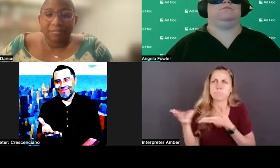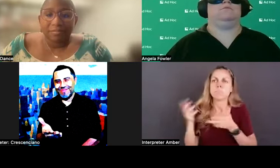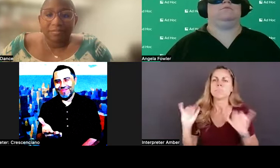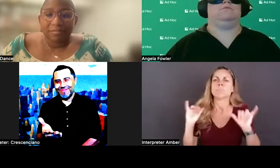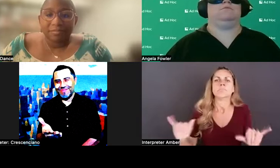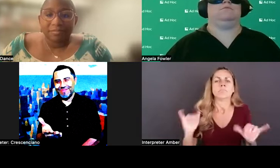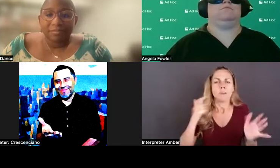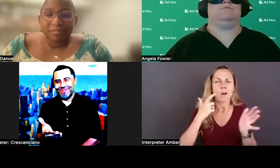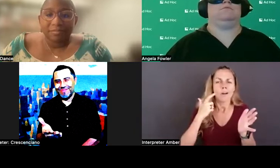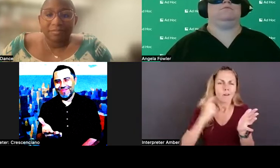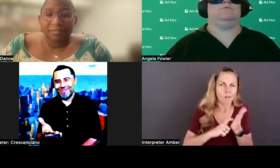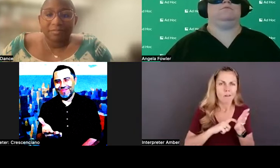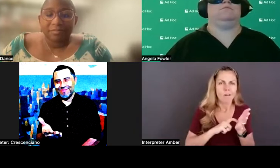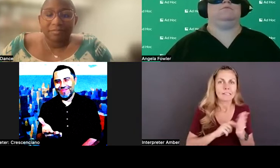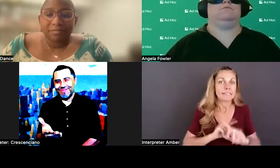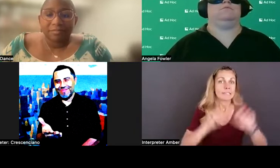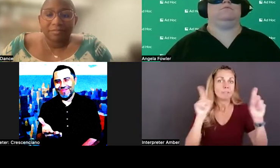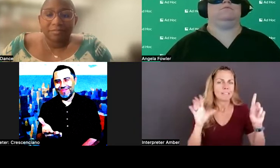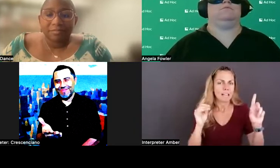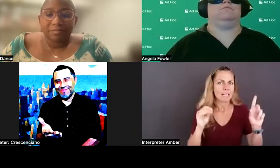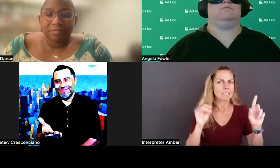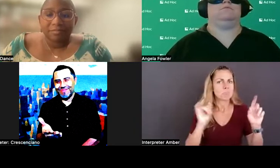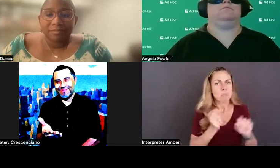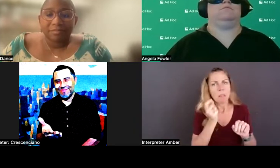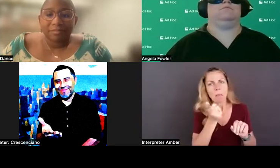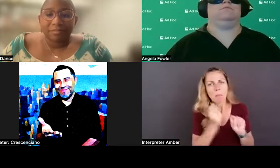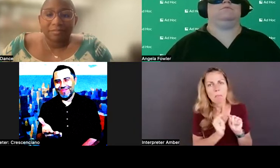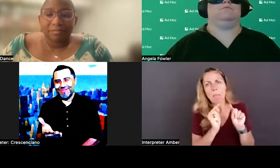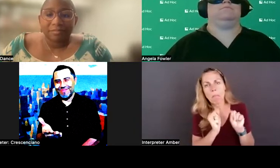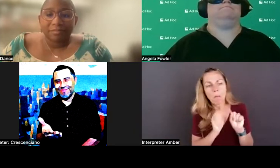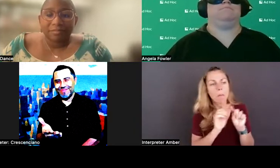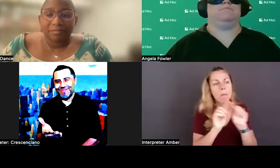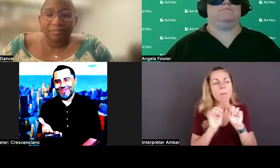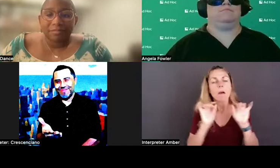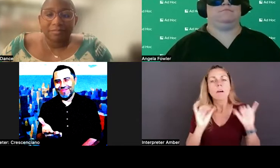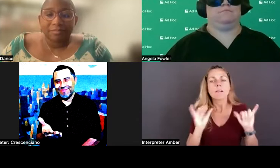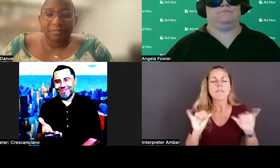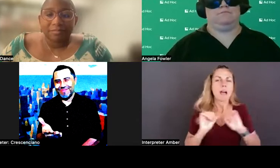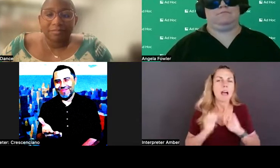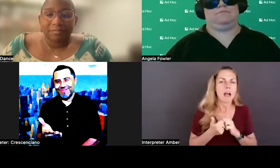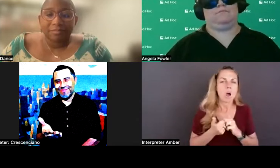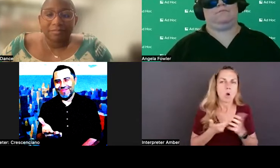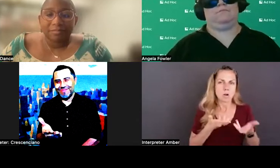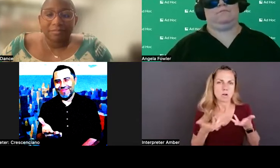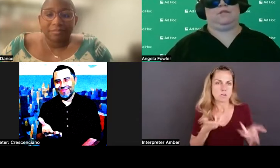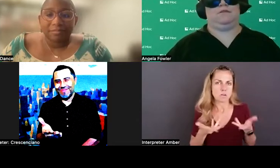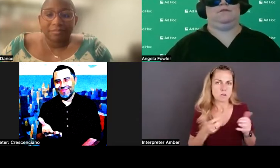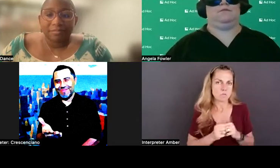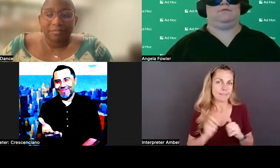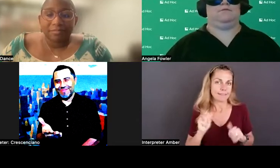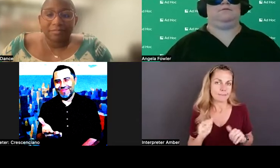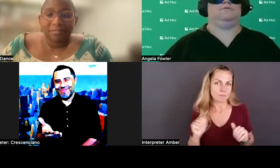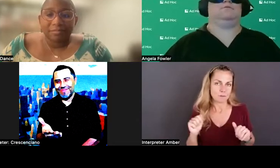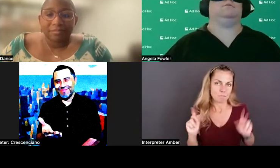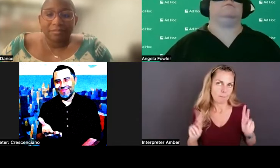subtle and overt about how they work with folks with disabilities and,